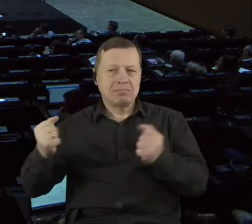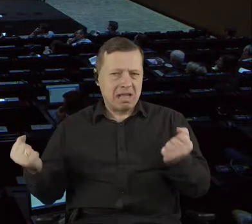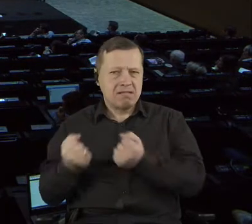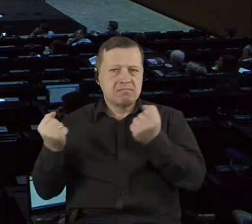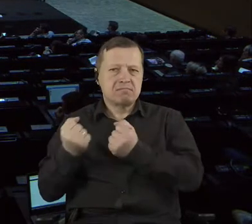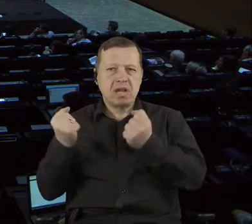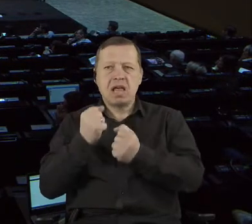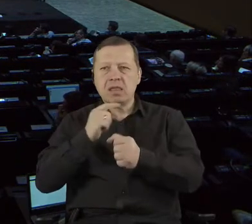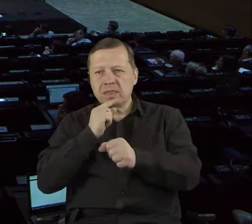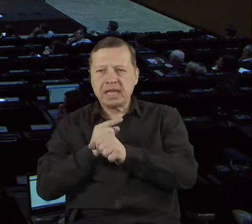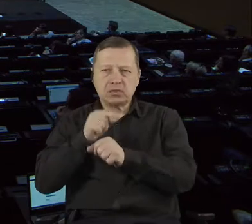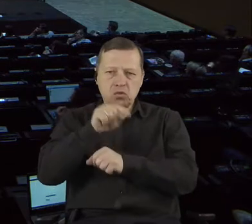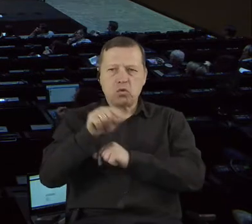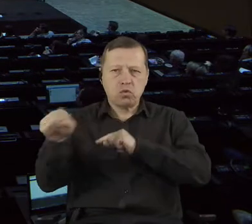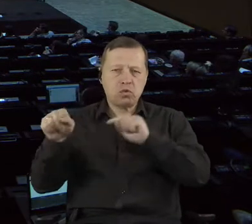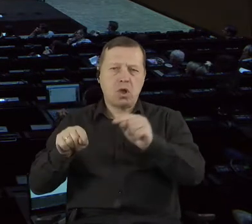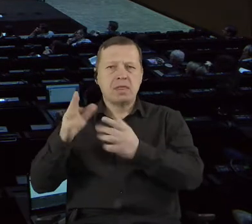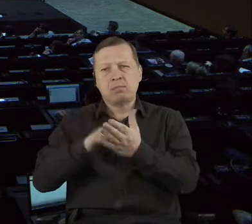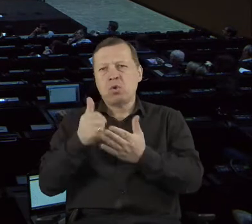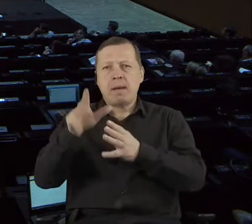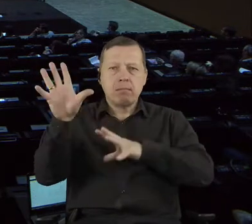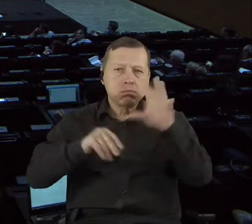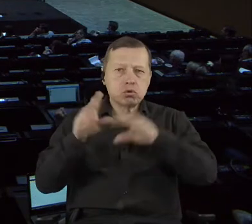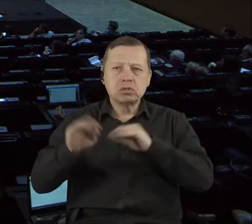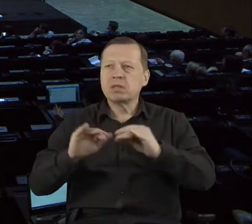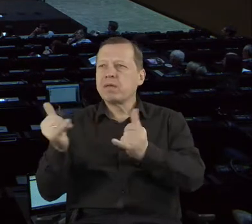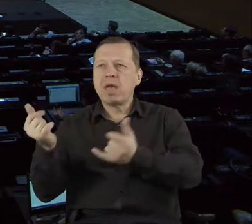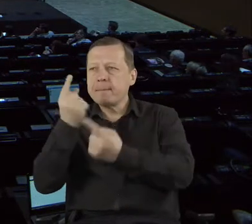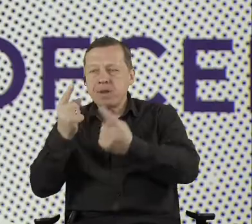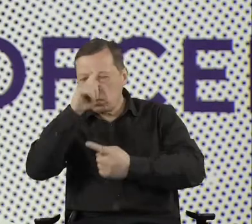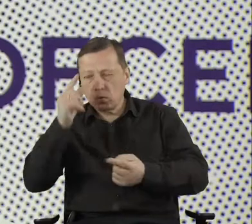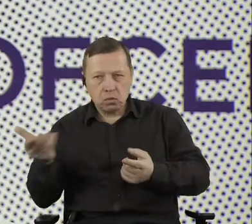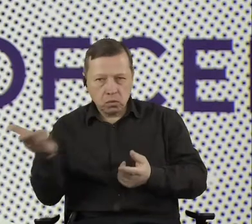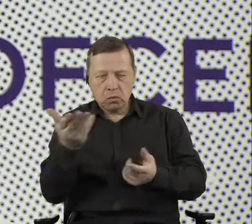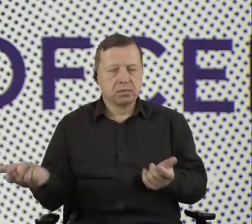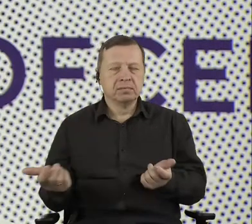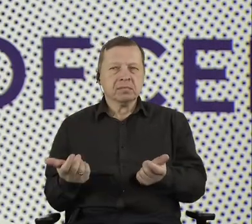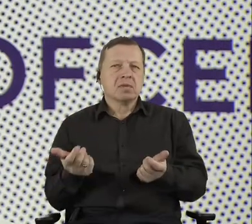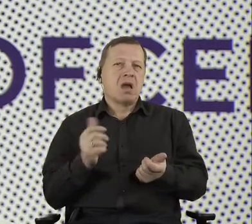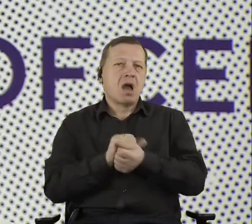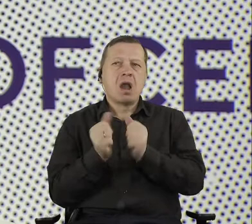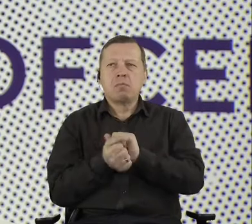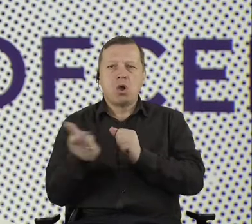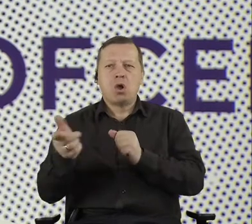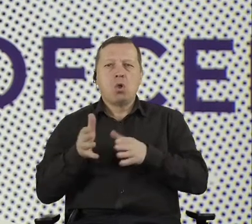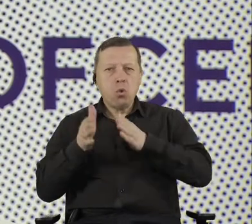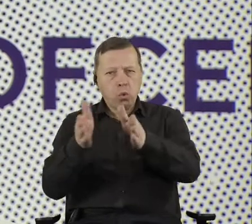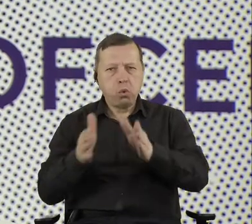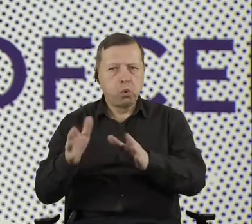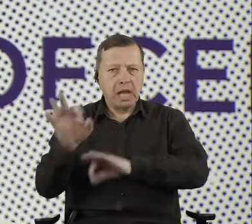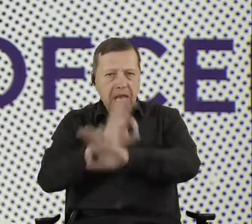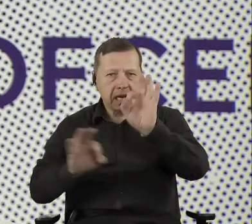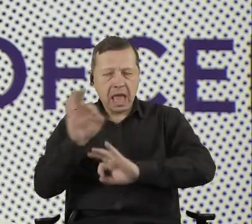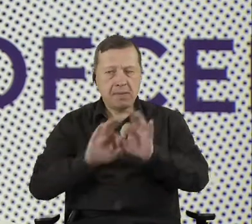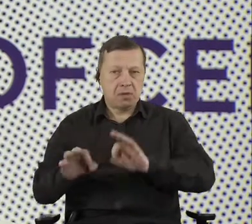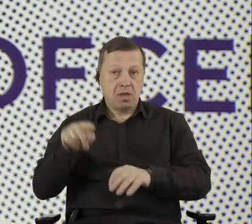be it budgeting, or be it reconstruction of the street, for example. And that was specifically our goal,